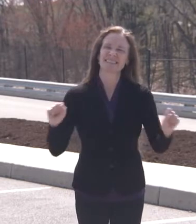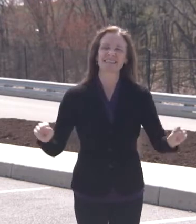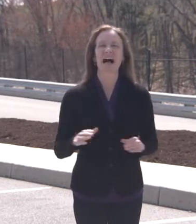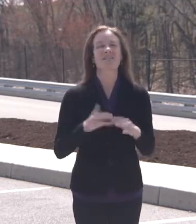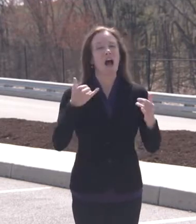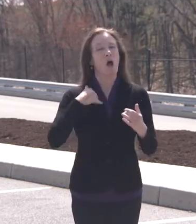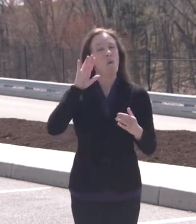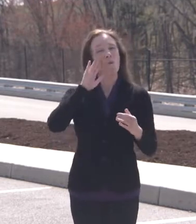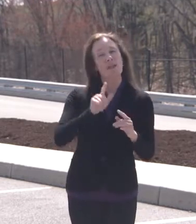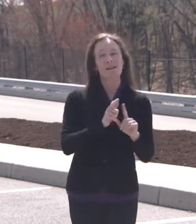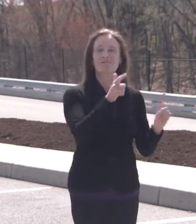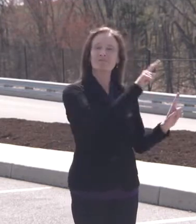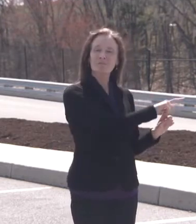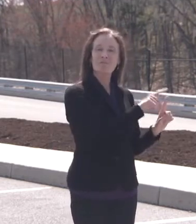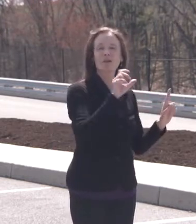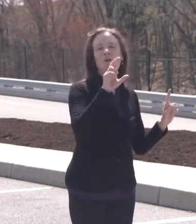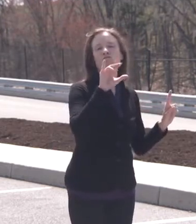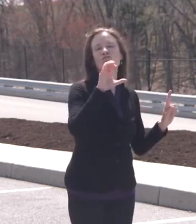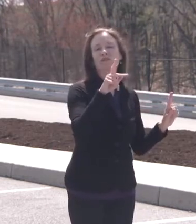pharmacy manager for Weiss.